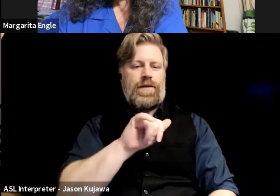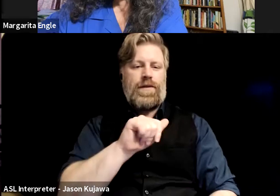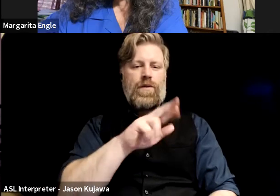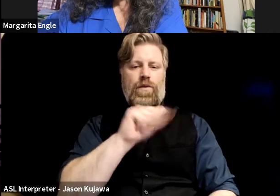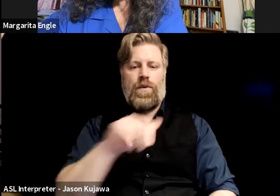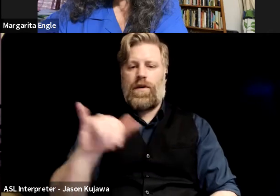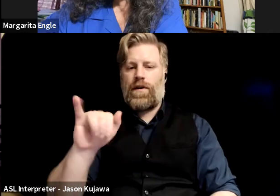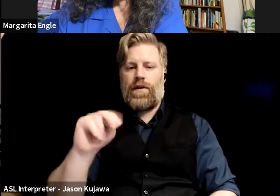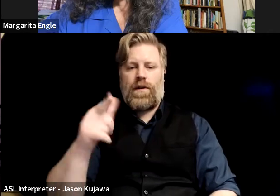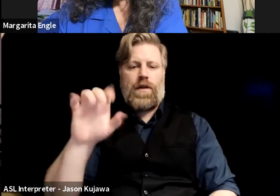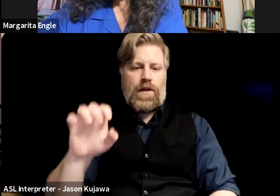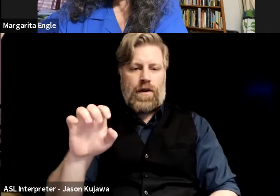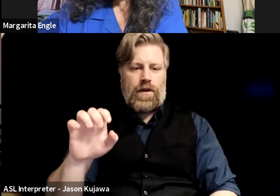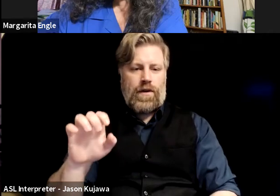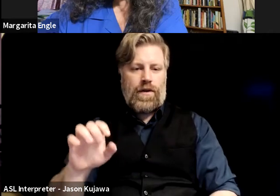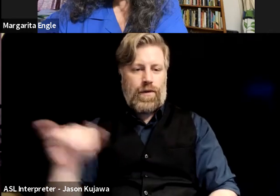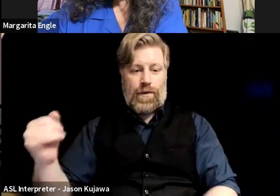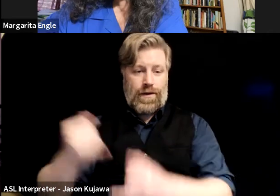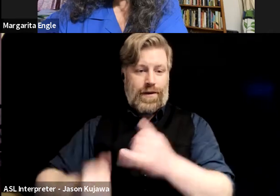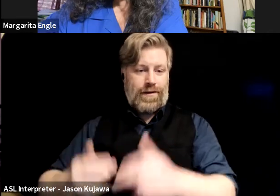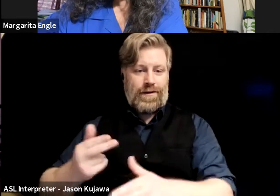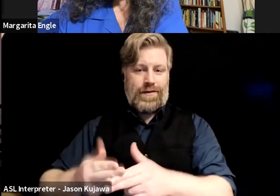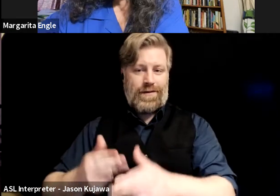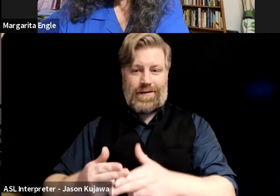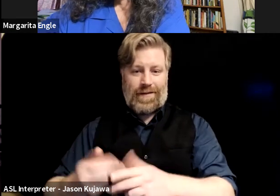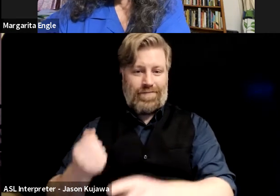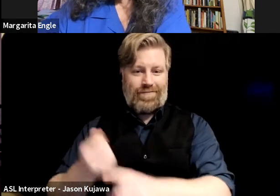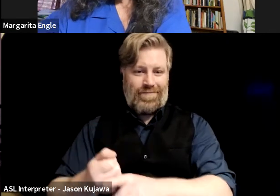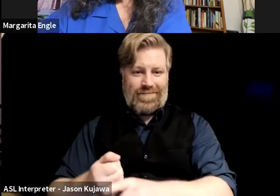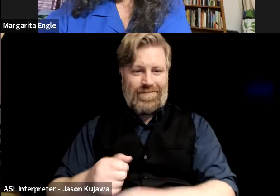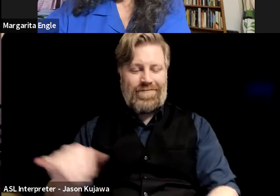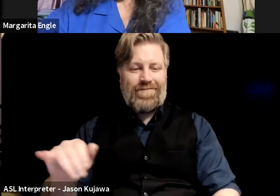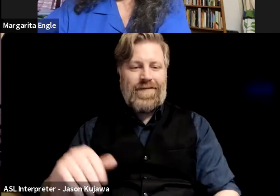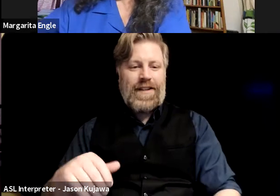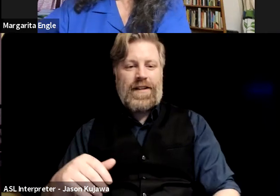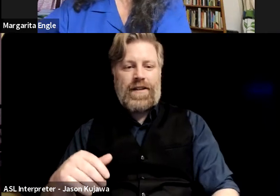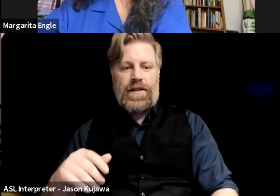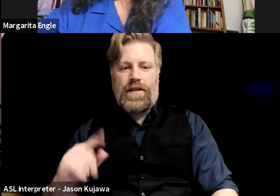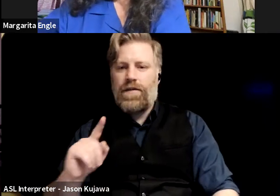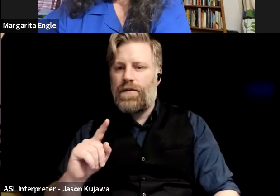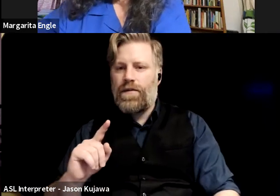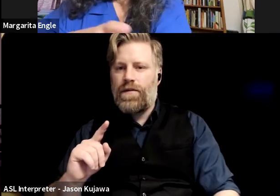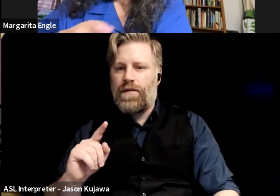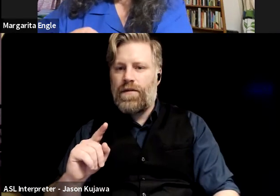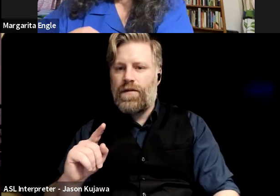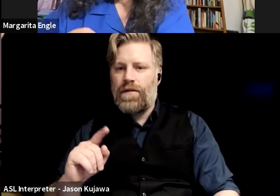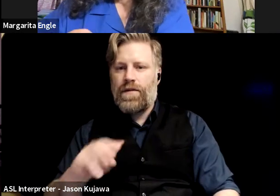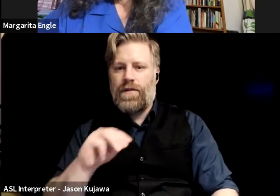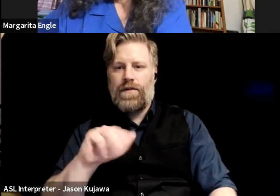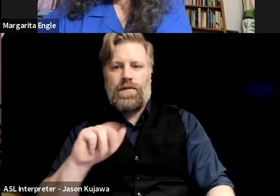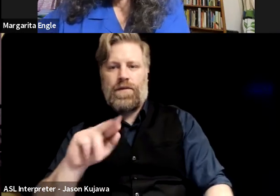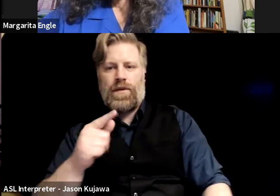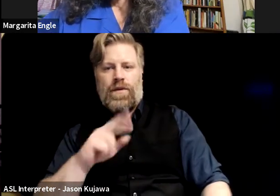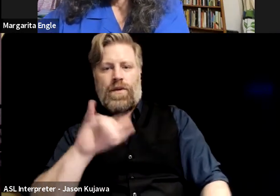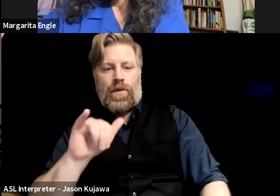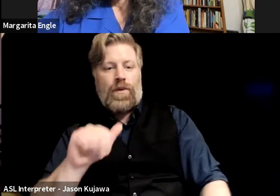name, uh, you know, completely coincidental, um, and, you know, the, what is it? I'm often asked to